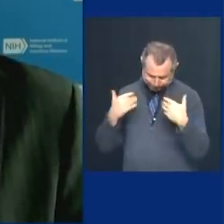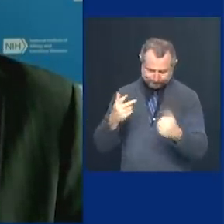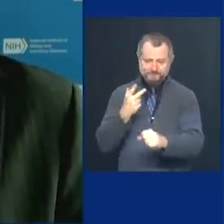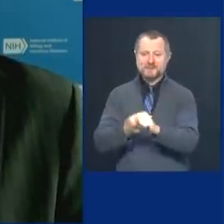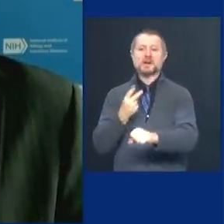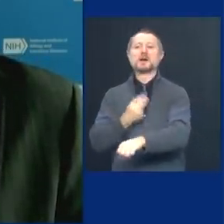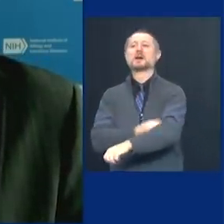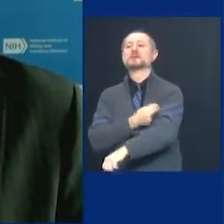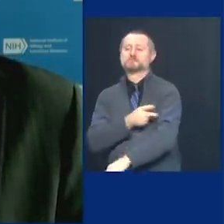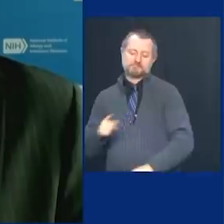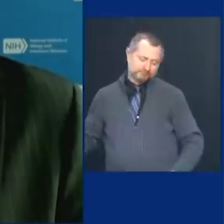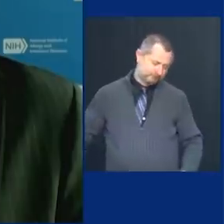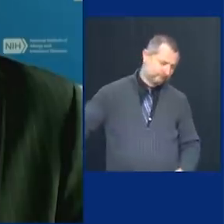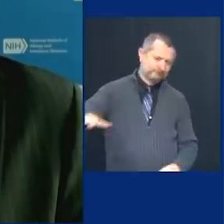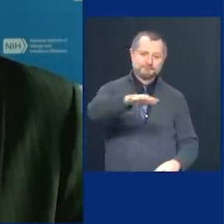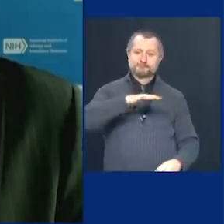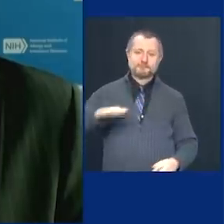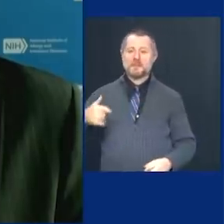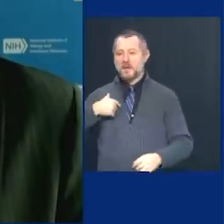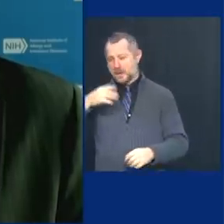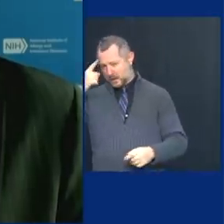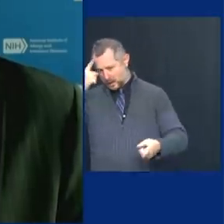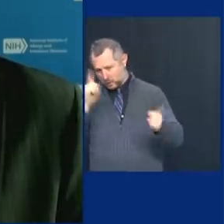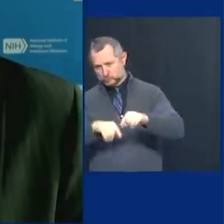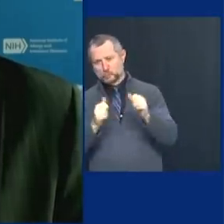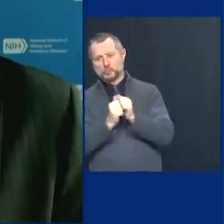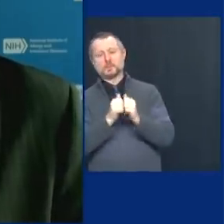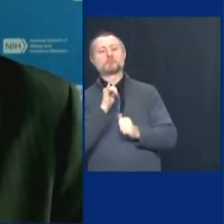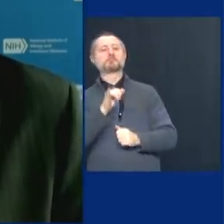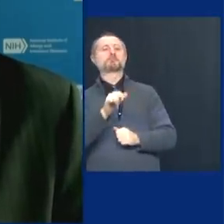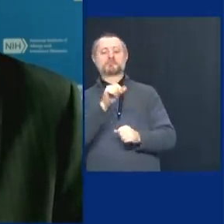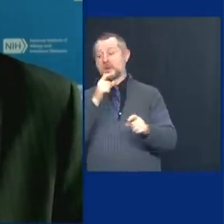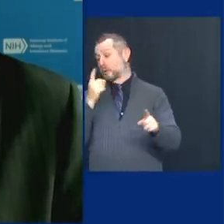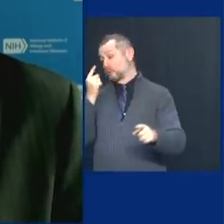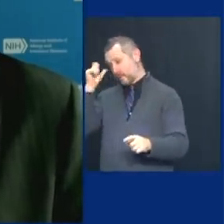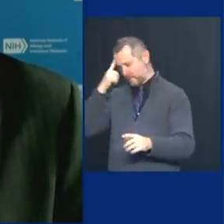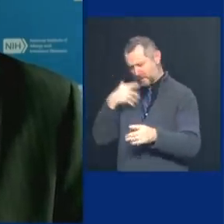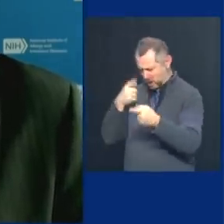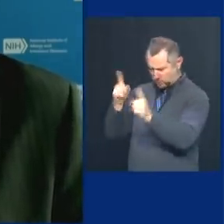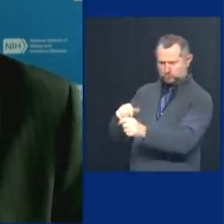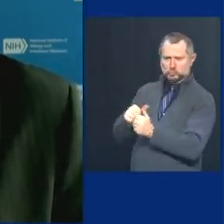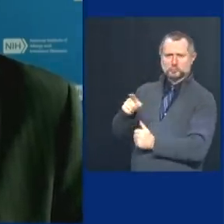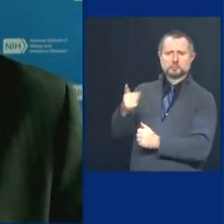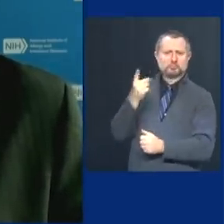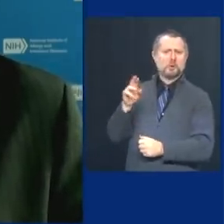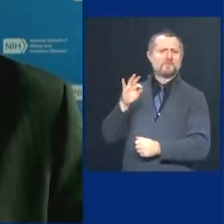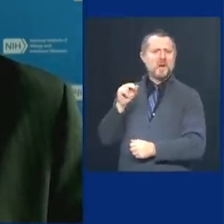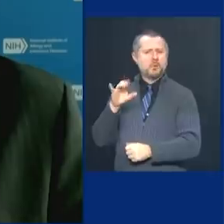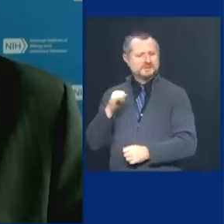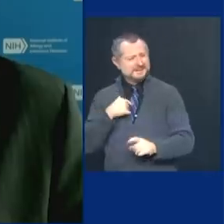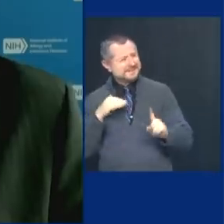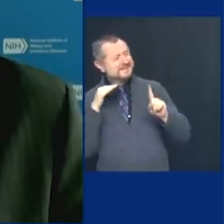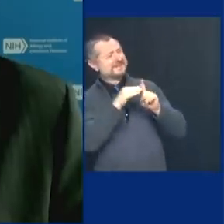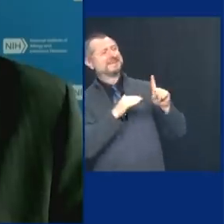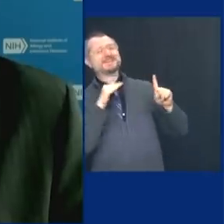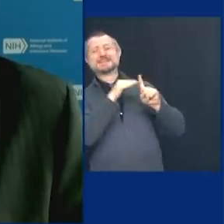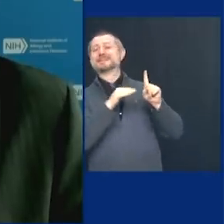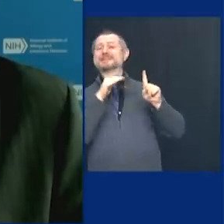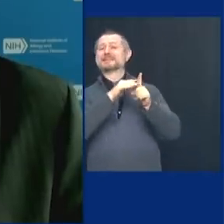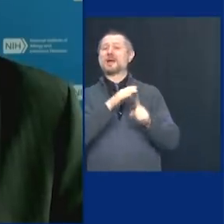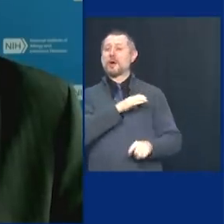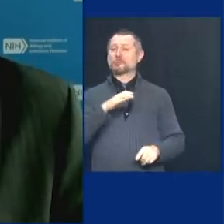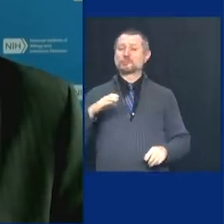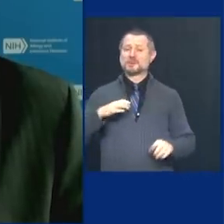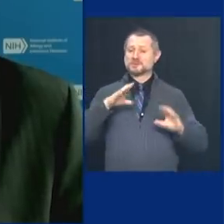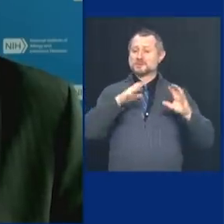I couldn't agree with you more on that. I'm pushing the Congress right now. New York, look, I think it would be